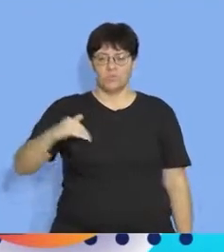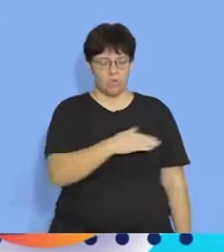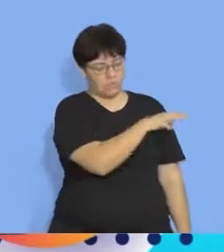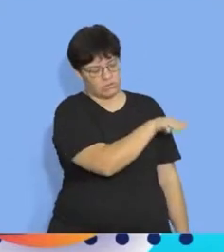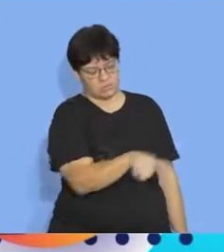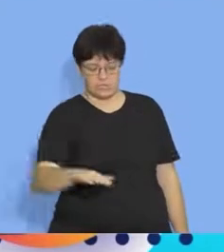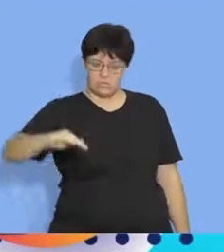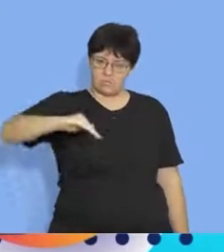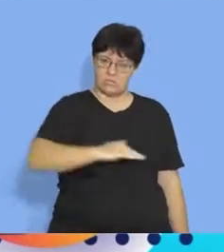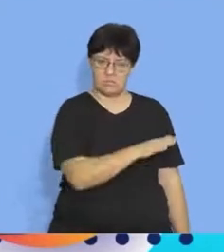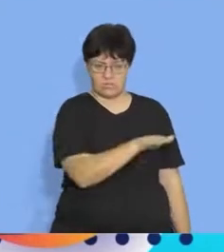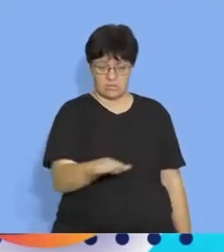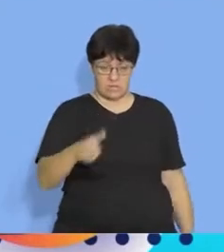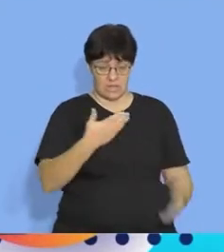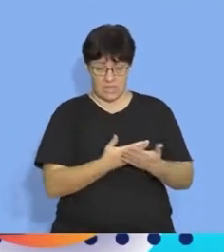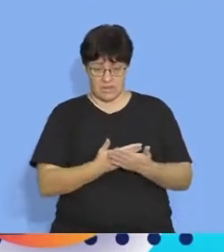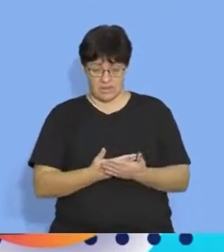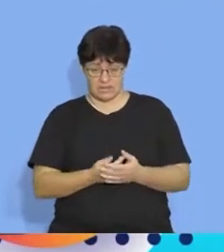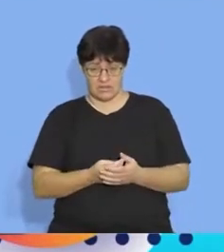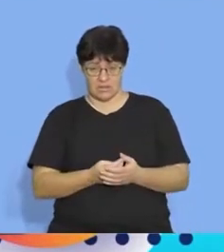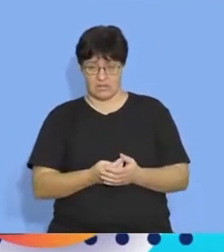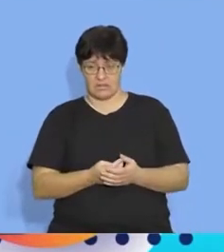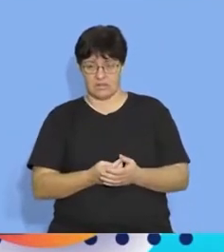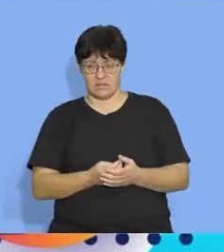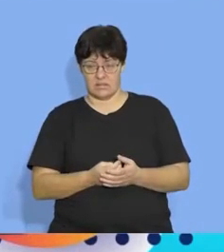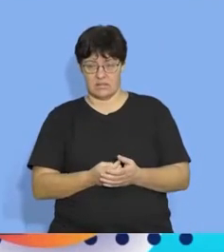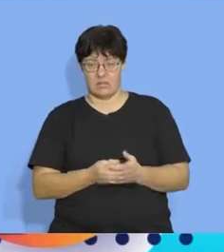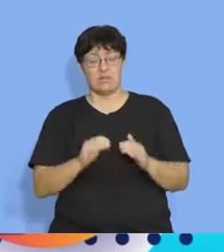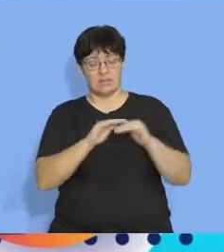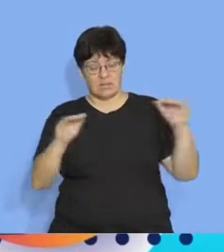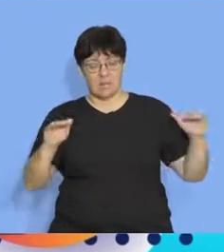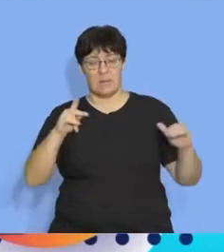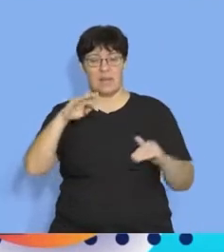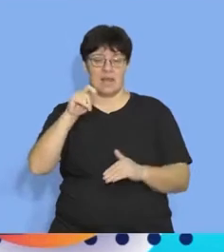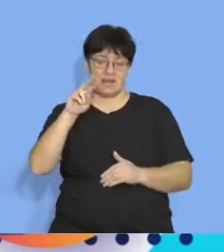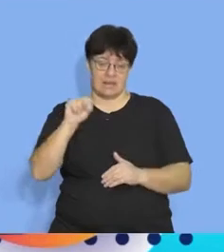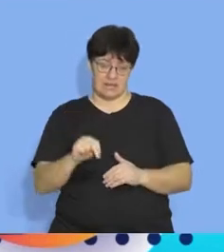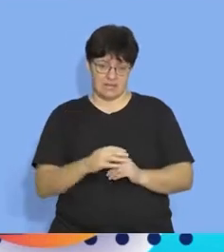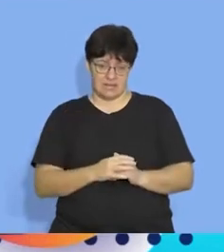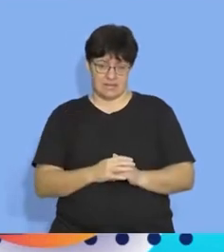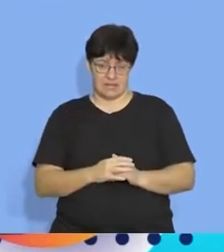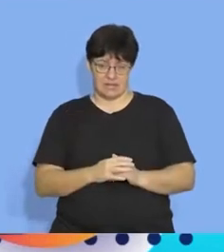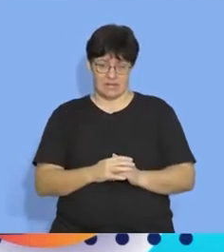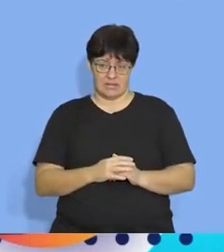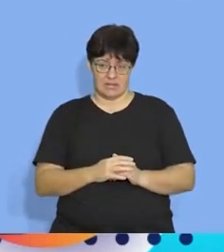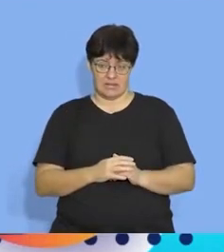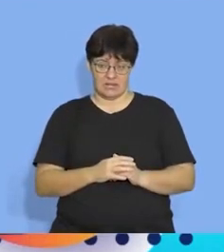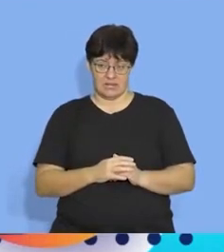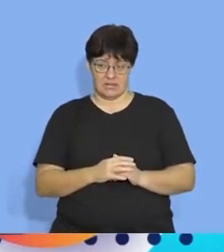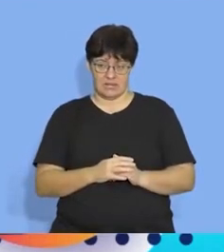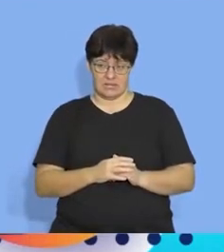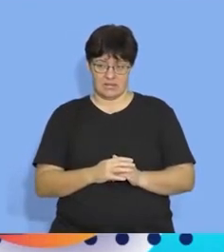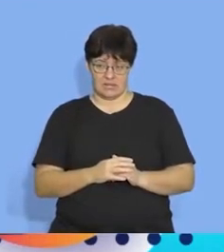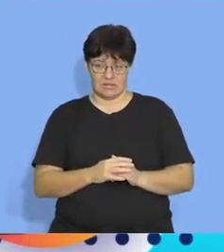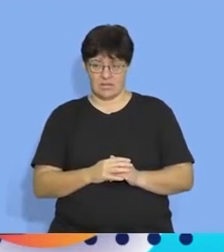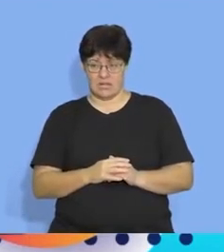can change change direction okay but it's still one plane i'm not changing so she's not going